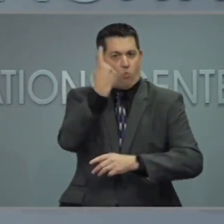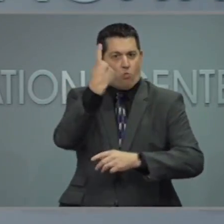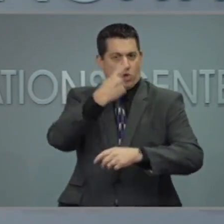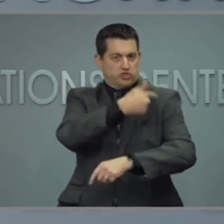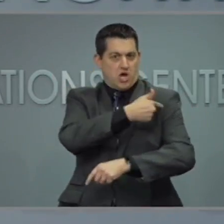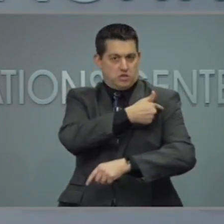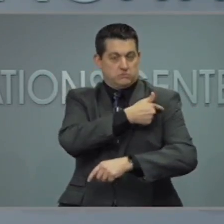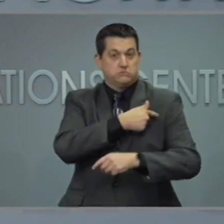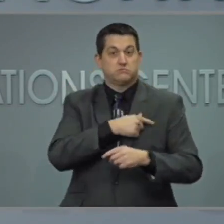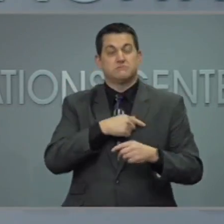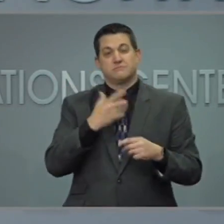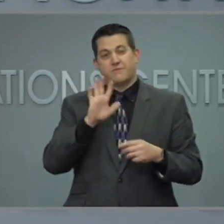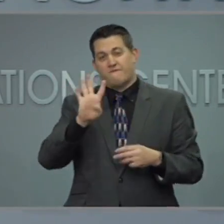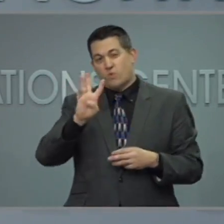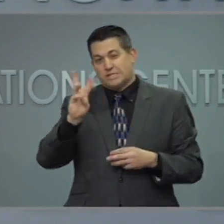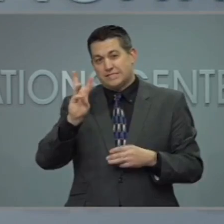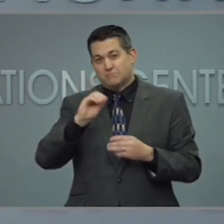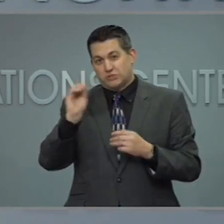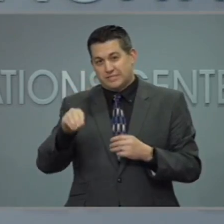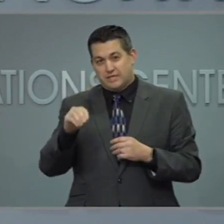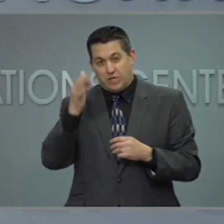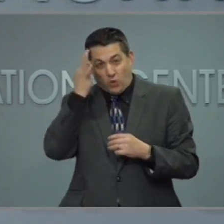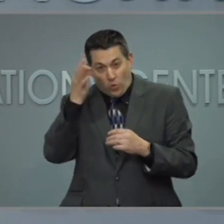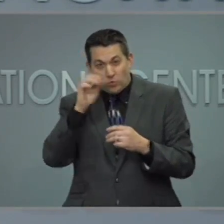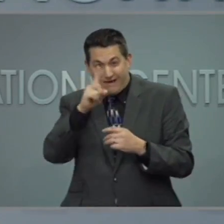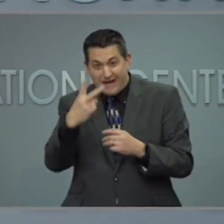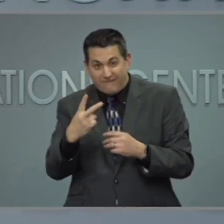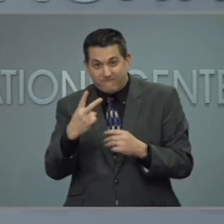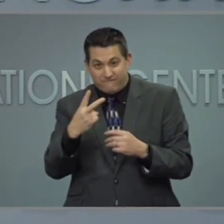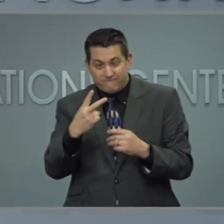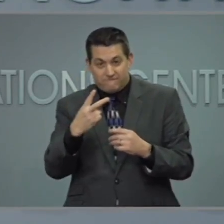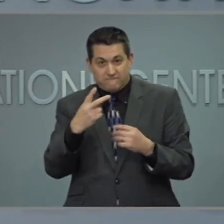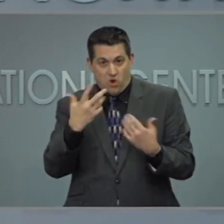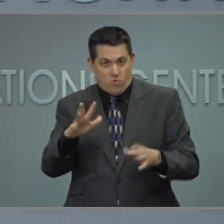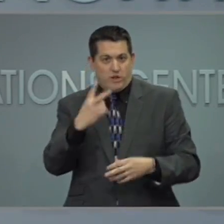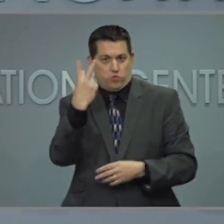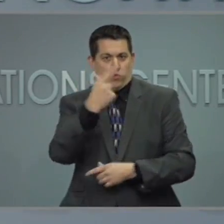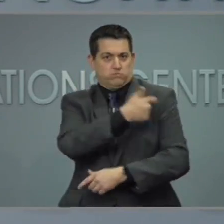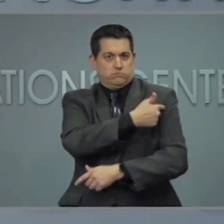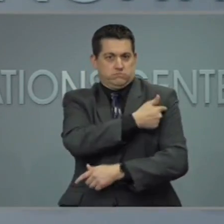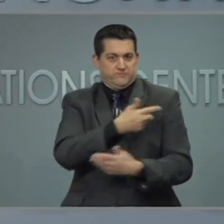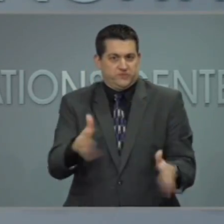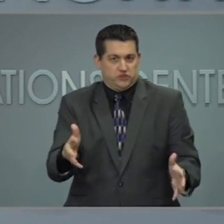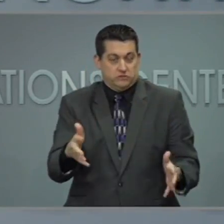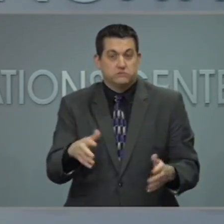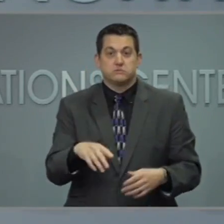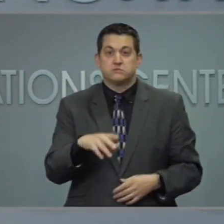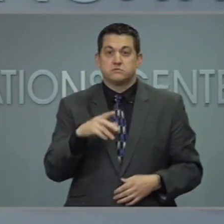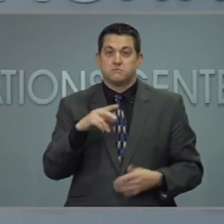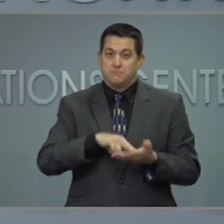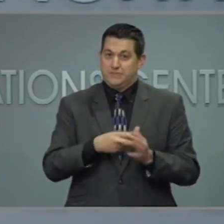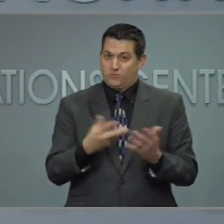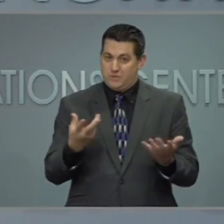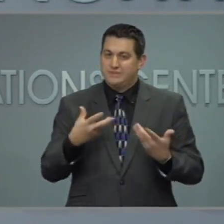are fully vaccinated. That's good. But it tells us that there is more to do.